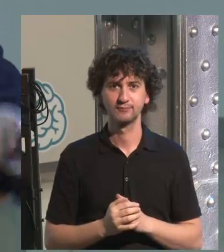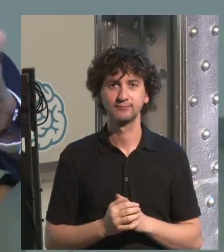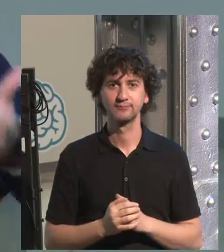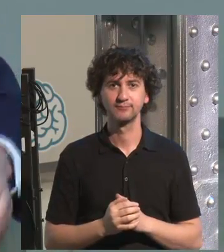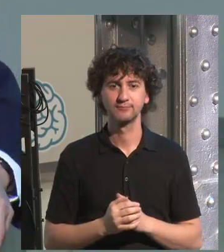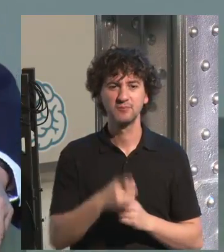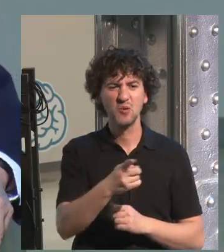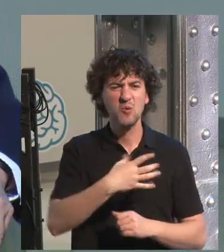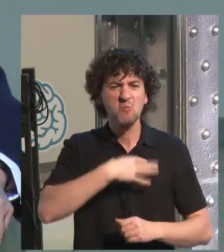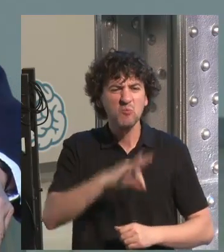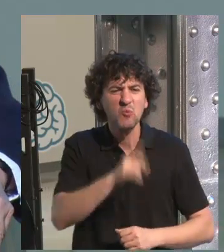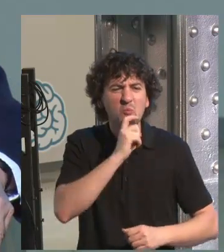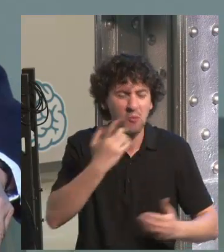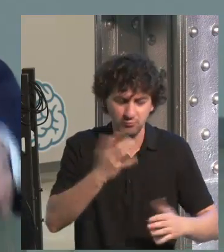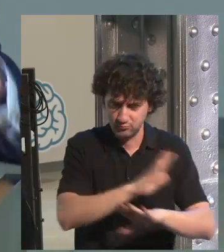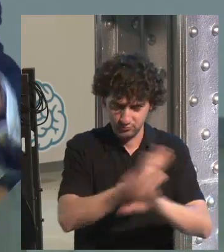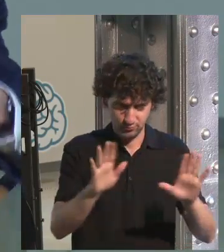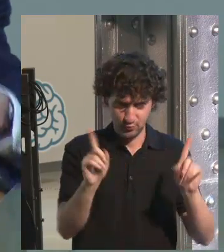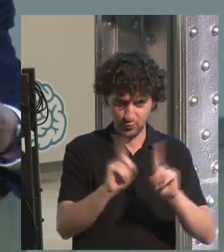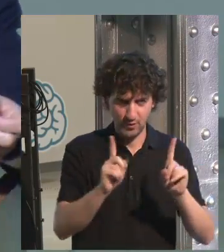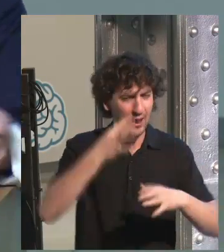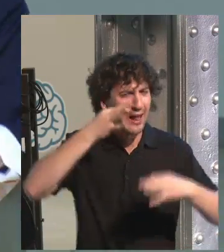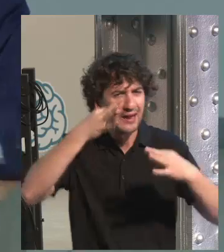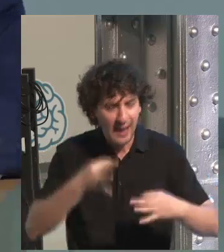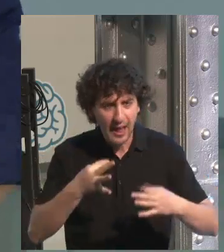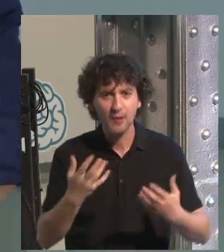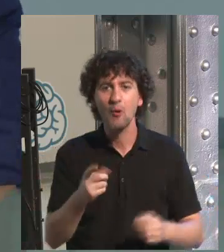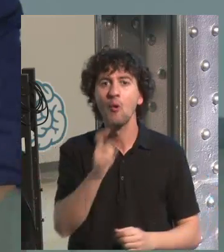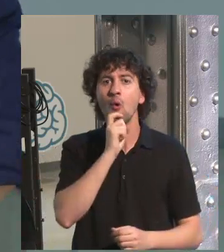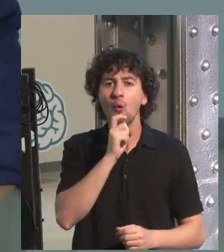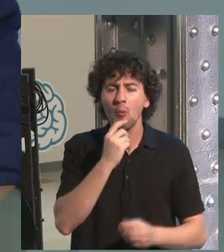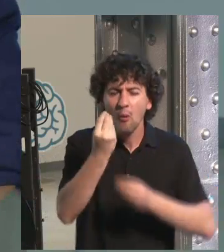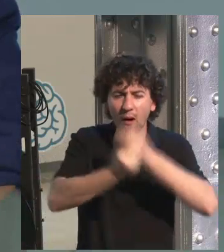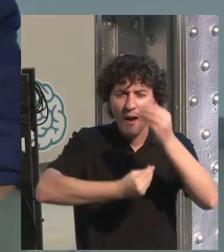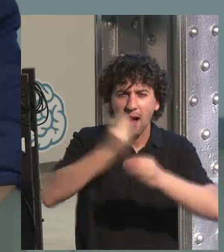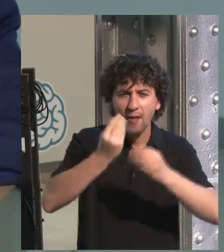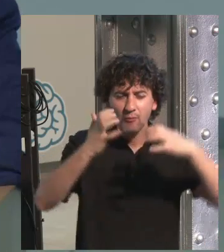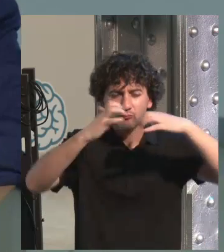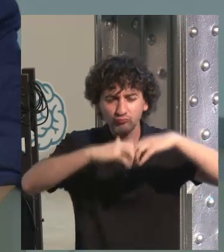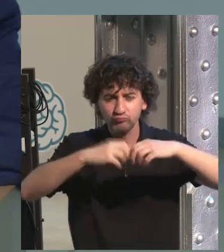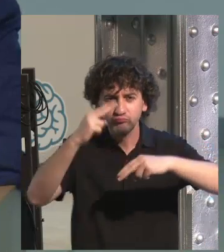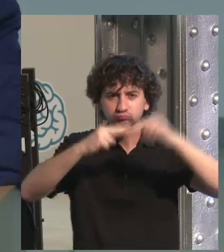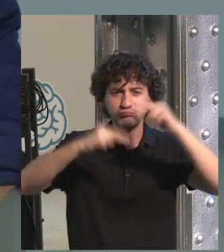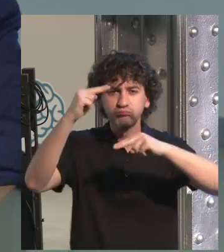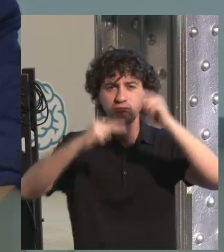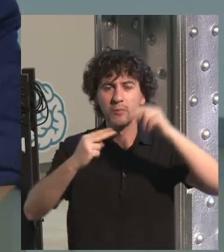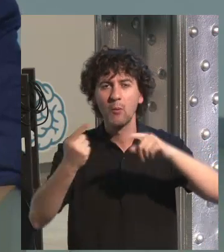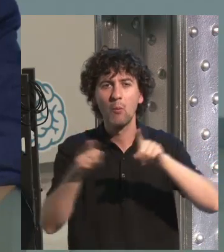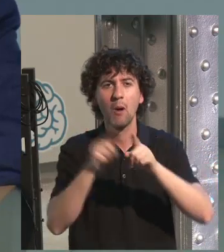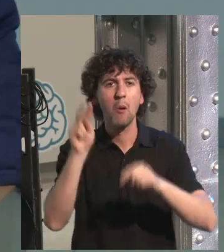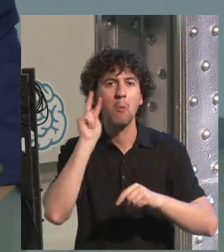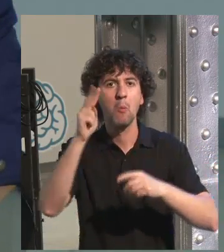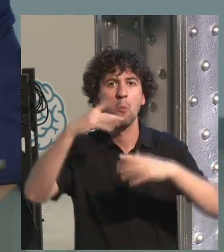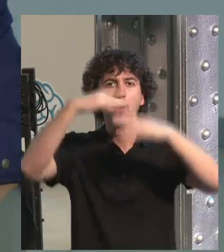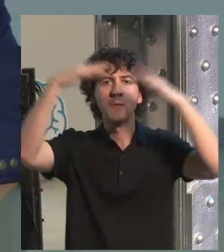with arguments that are difficult to absorb but the real thing. The